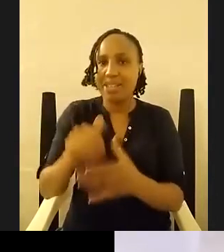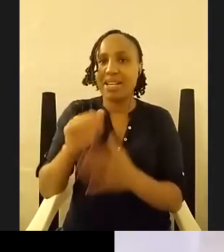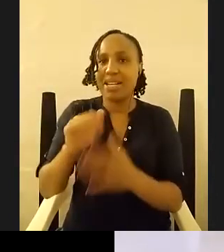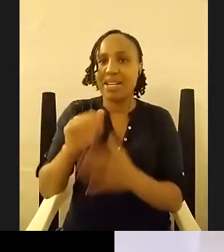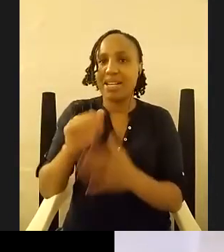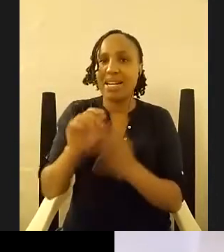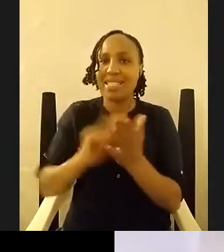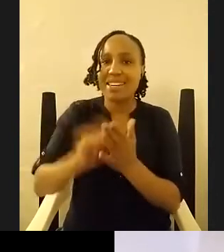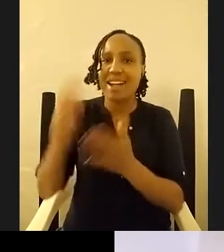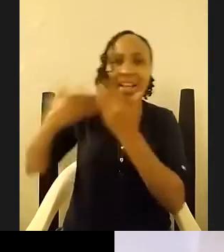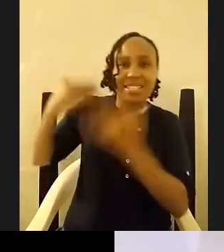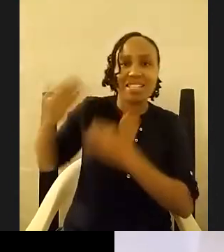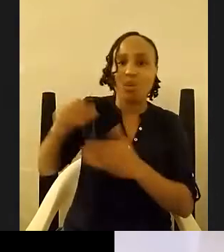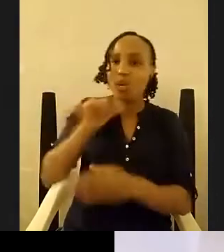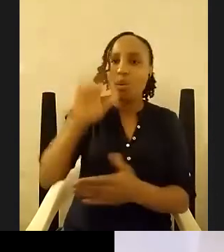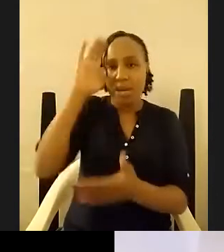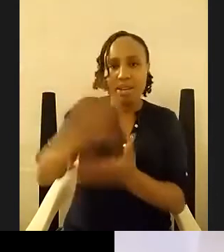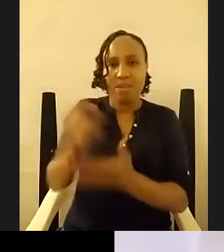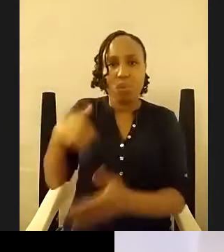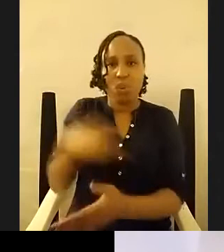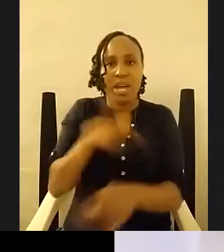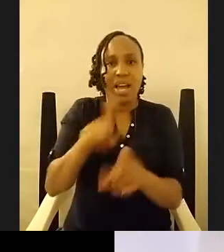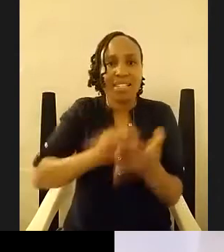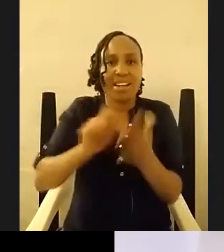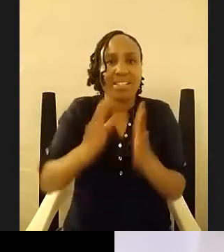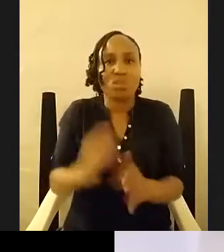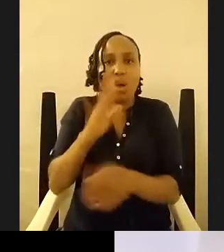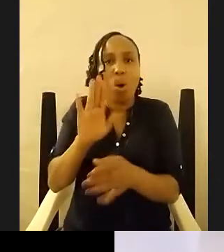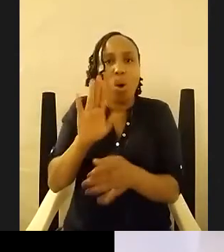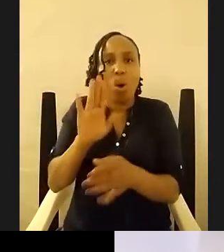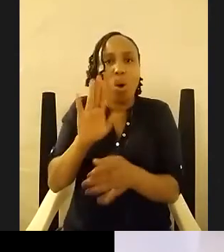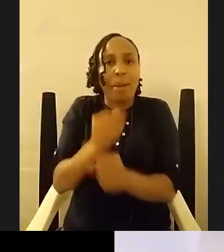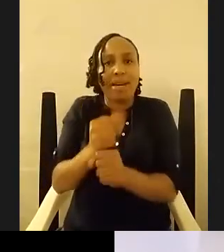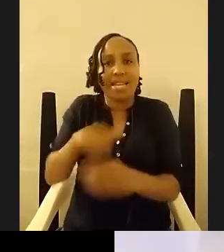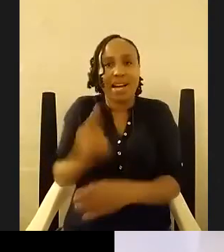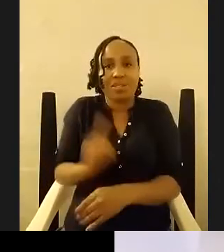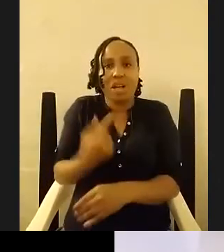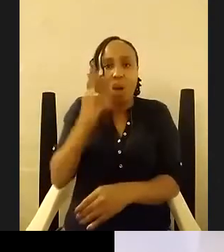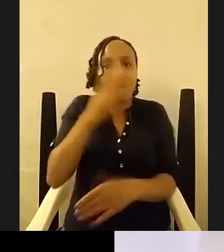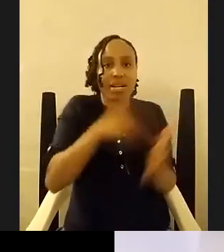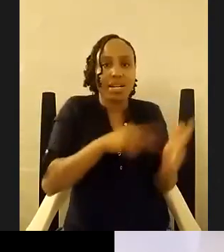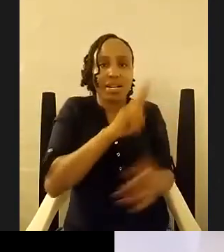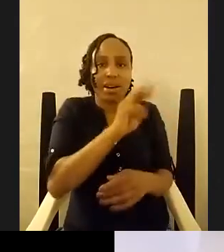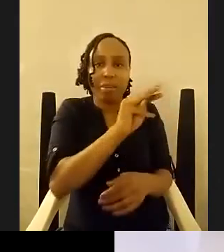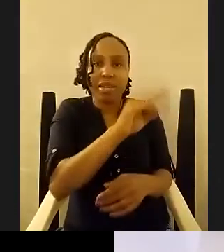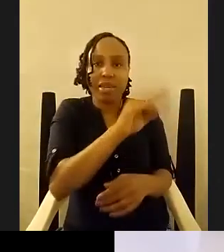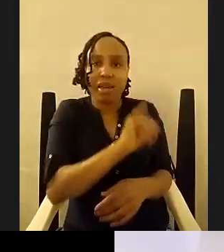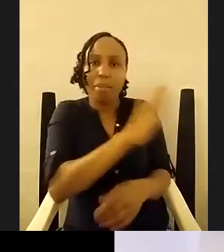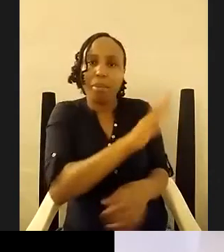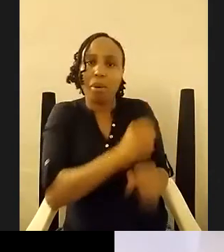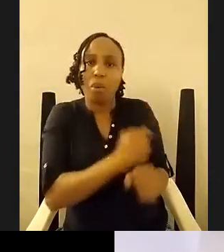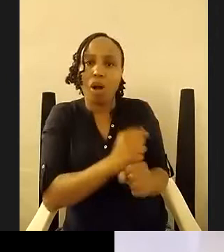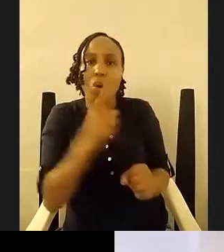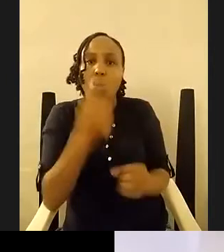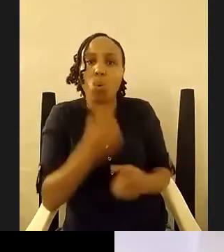we operate in isolation yeah yeah you know i will read remy's work and if i read remy's work then who inspires remy and i will go back